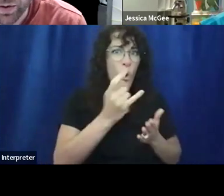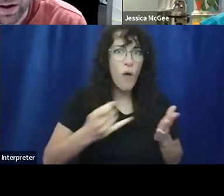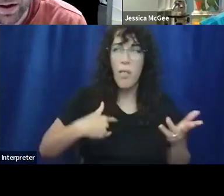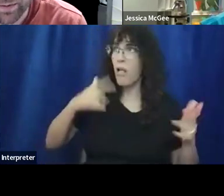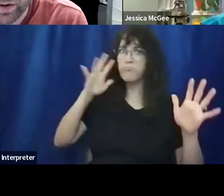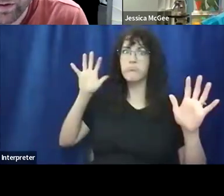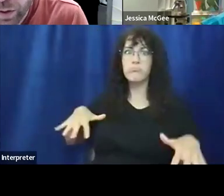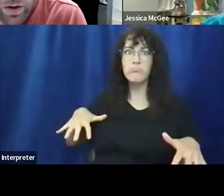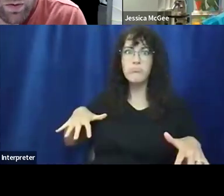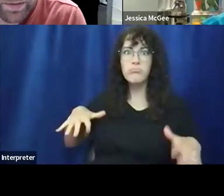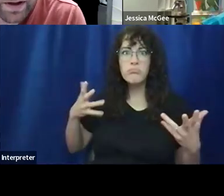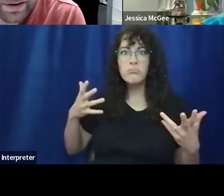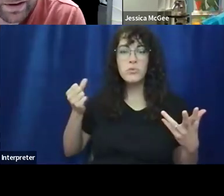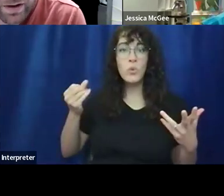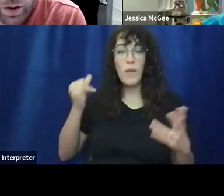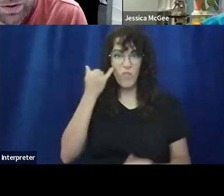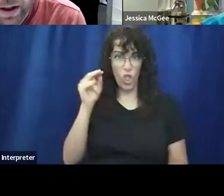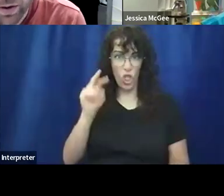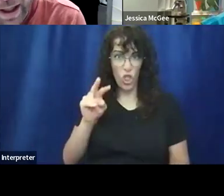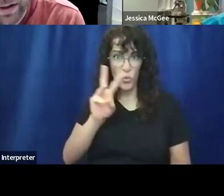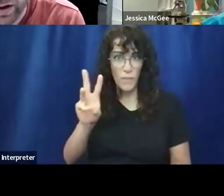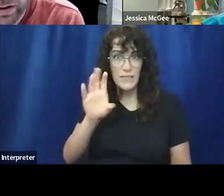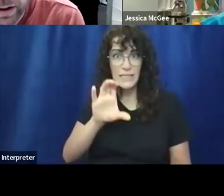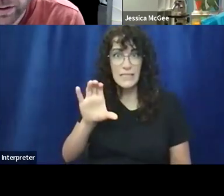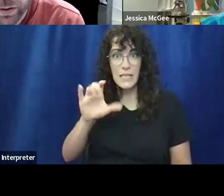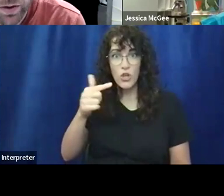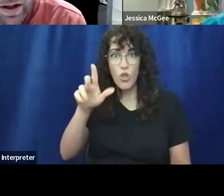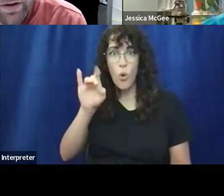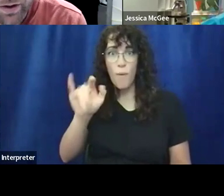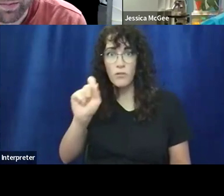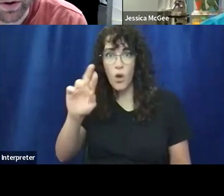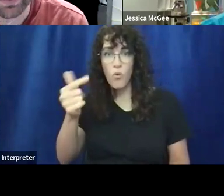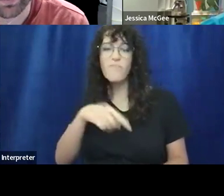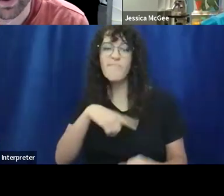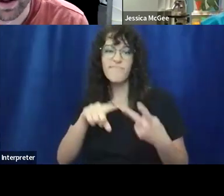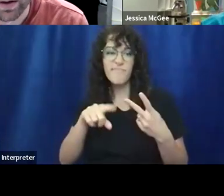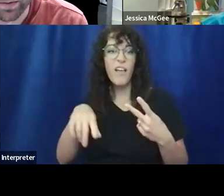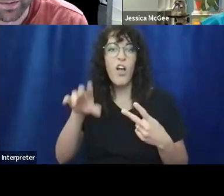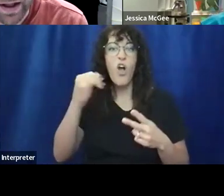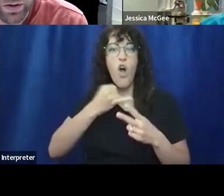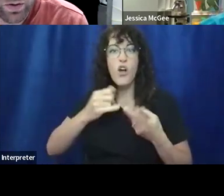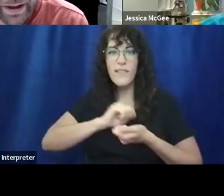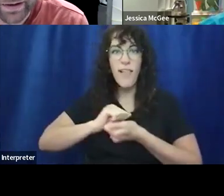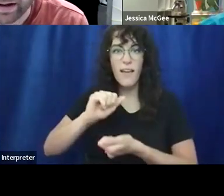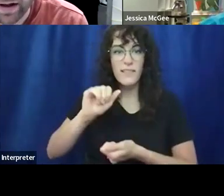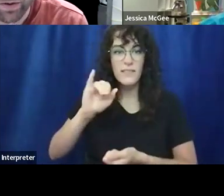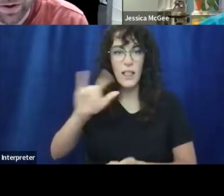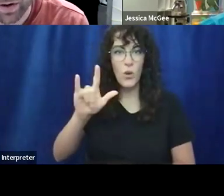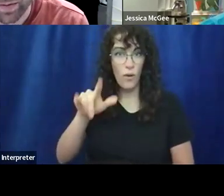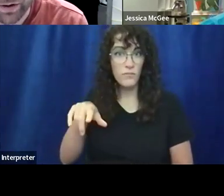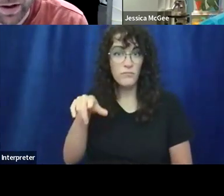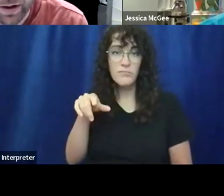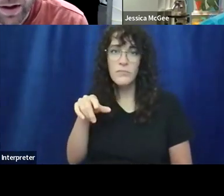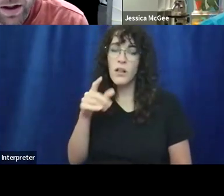Um, so, um, if you go to our website, ccglobal.org and Arts Alliance Illinois, there's a bunch of, um, I know grants, they, they're